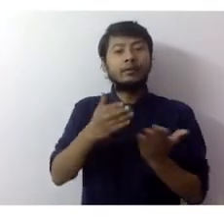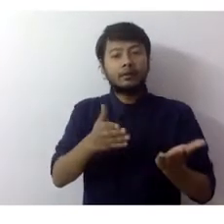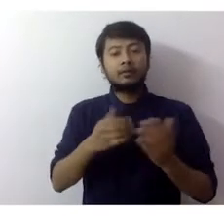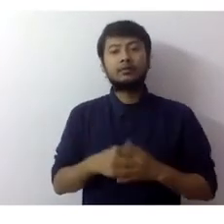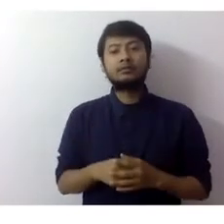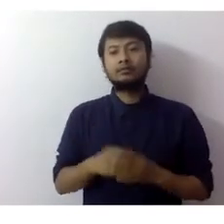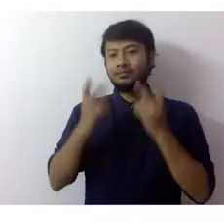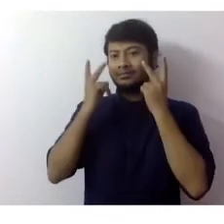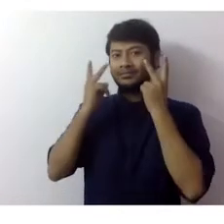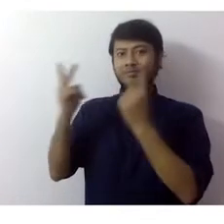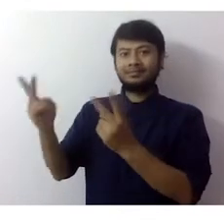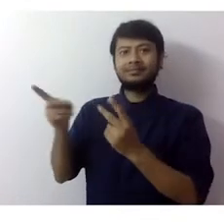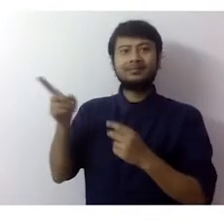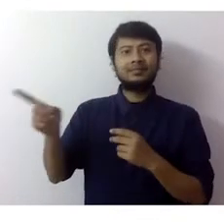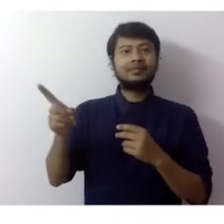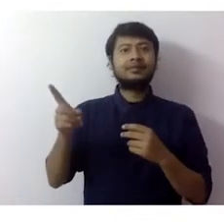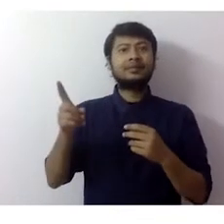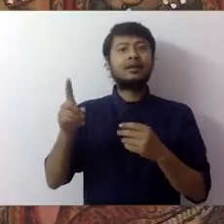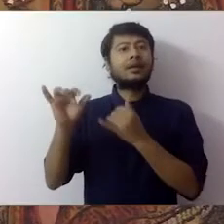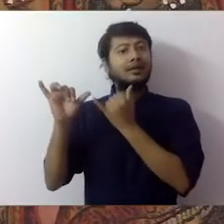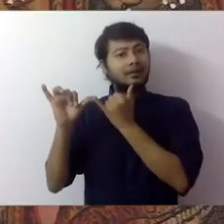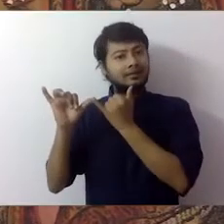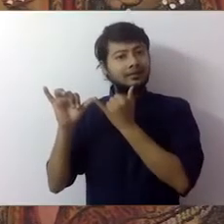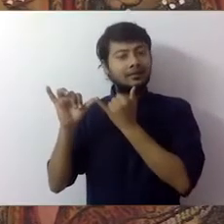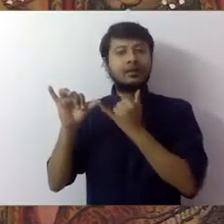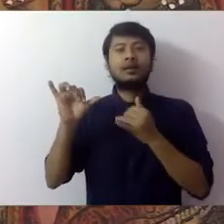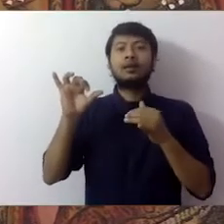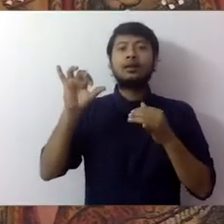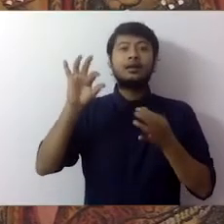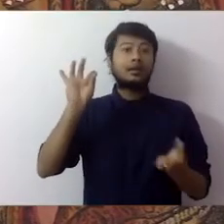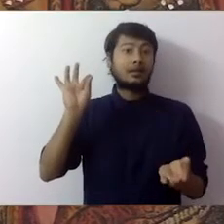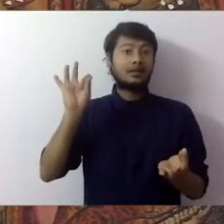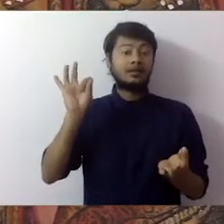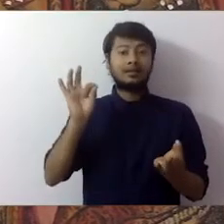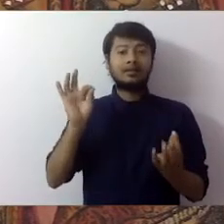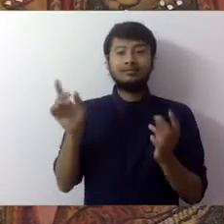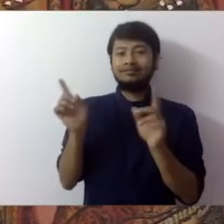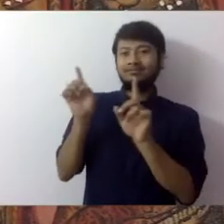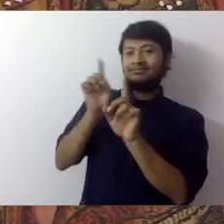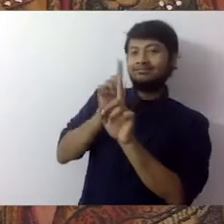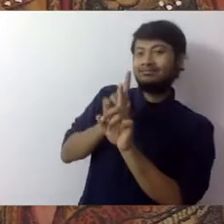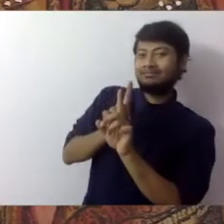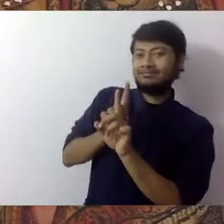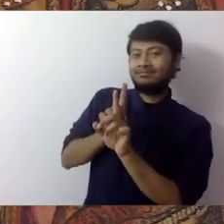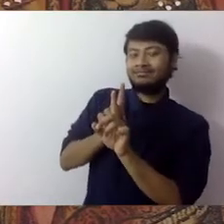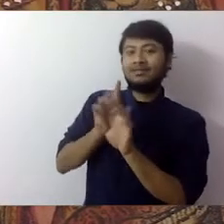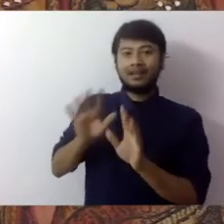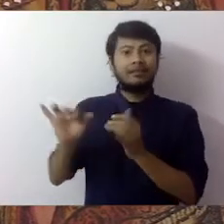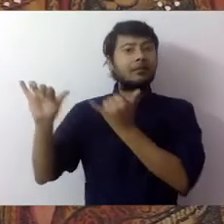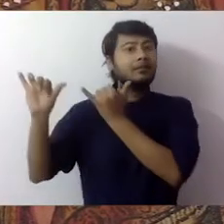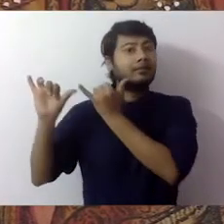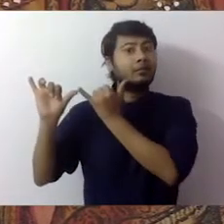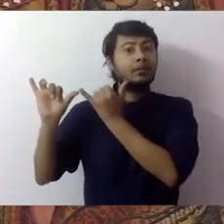Their bodies are intertwined. Notice how both of them have their hands on the flute. They're accompanied by two attendants